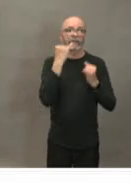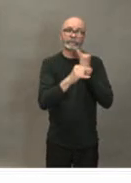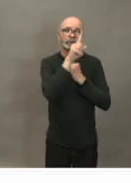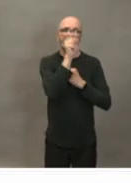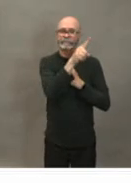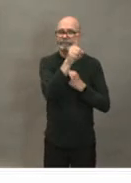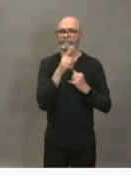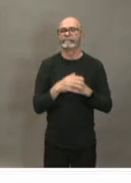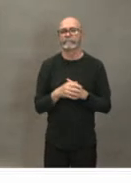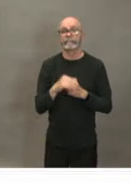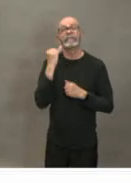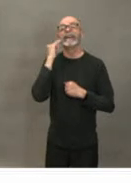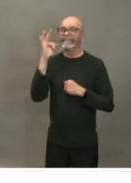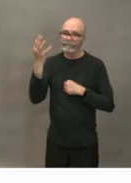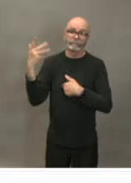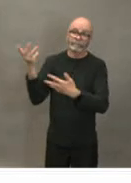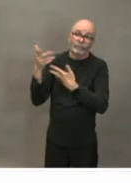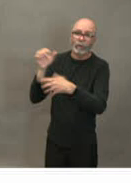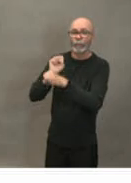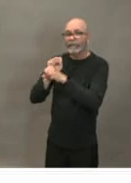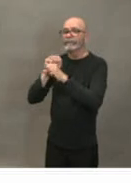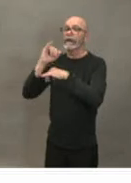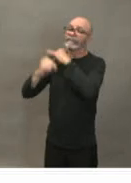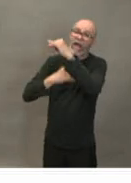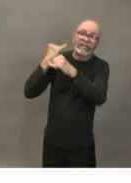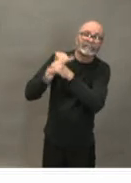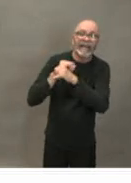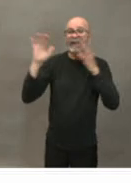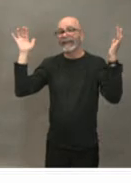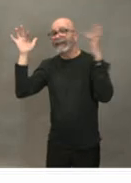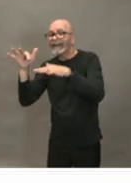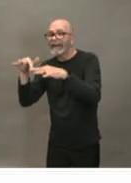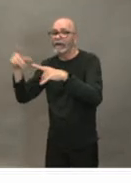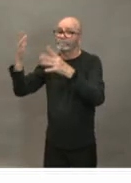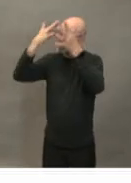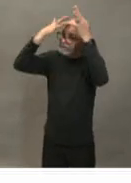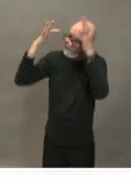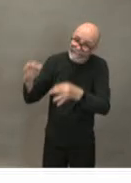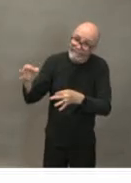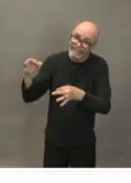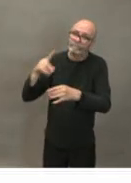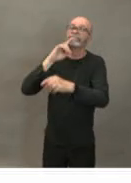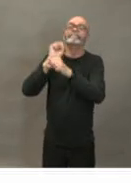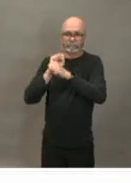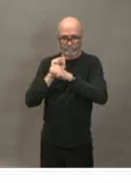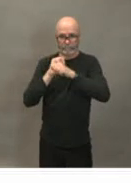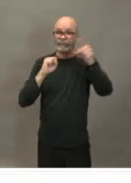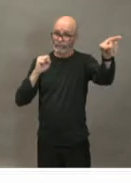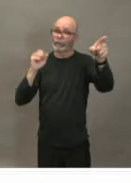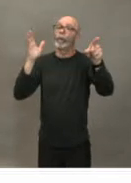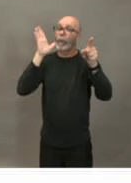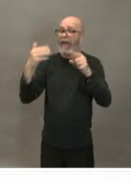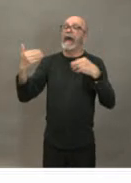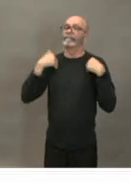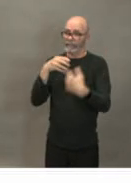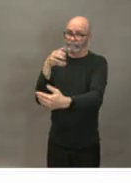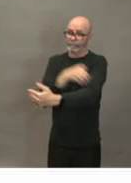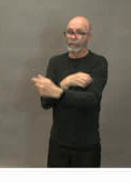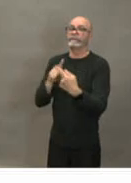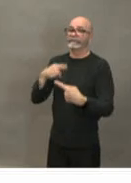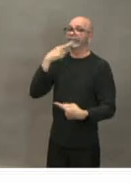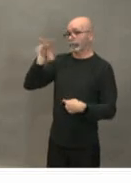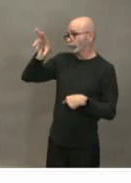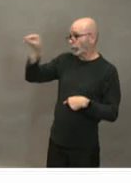these international bodies but if they take a decision that you don't agree with you ultimately have the power to say no you can't come here is that what you're telling us so i i